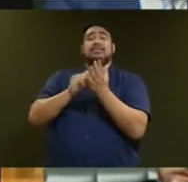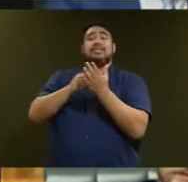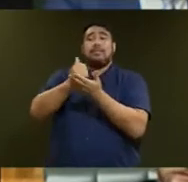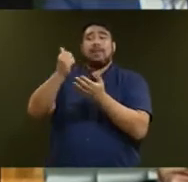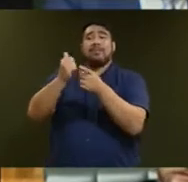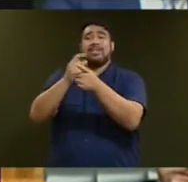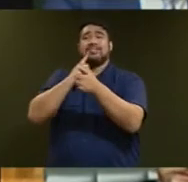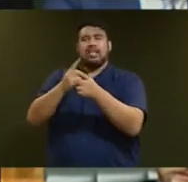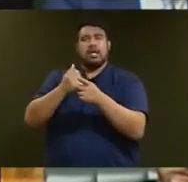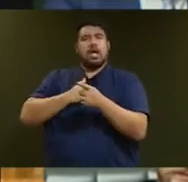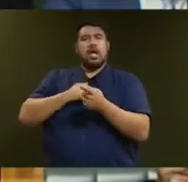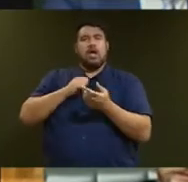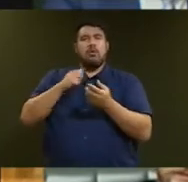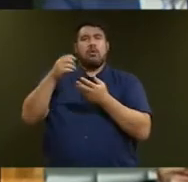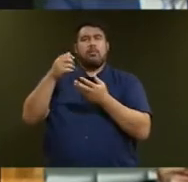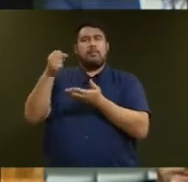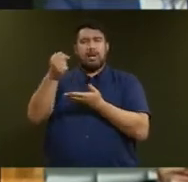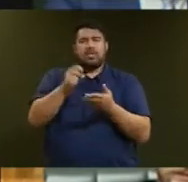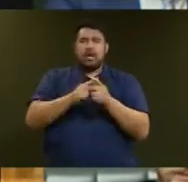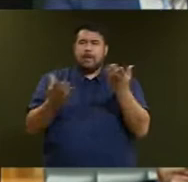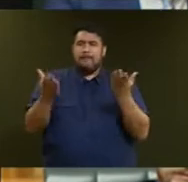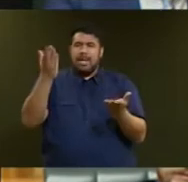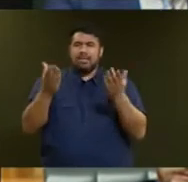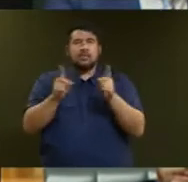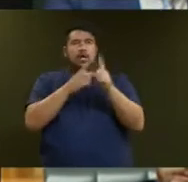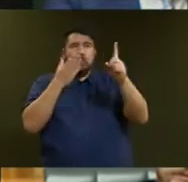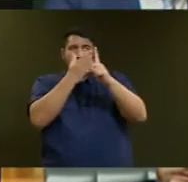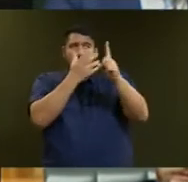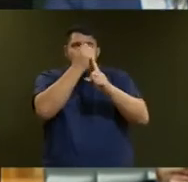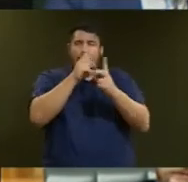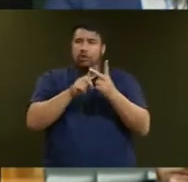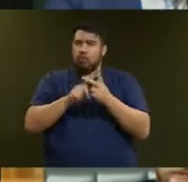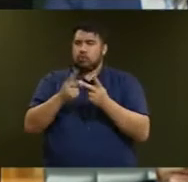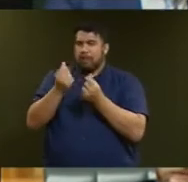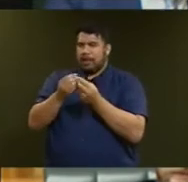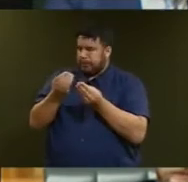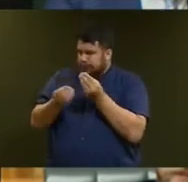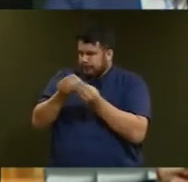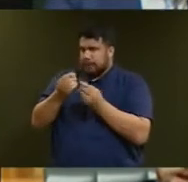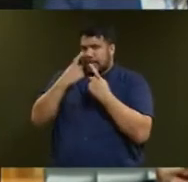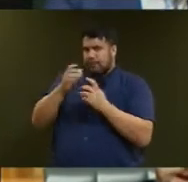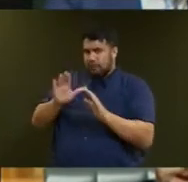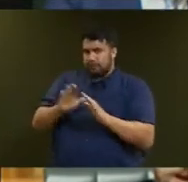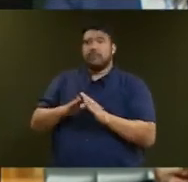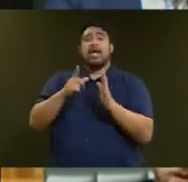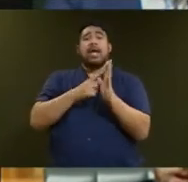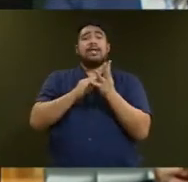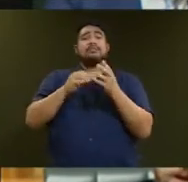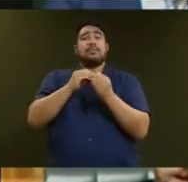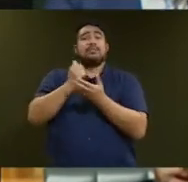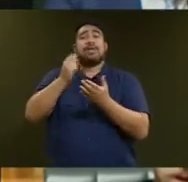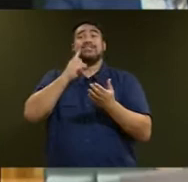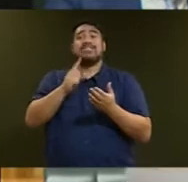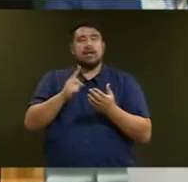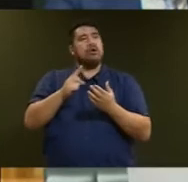was a pragmatic balance between aspirational goals and fiscal prudence. Those at the ASB said the new Labour New Zealand